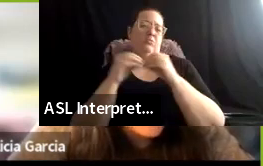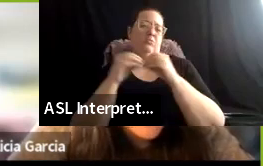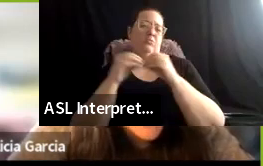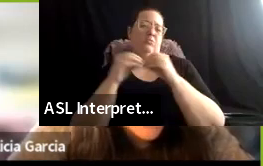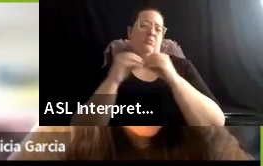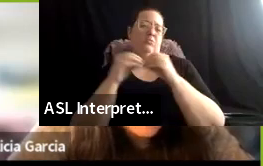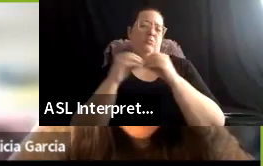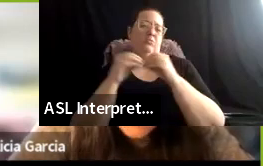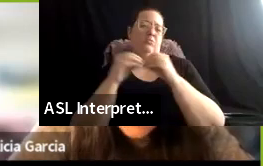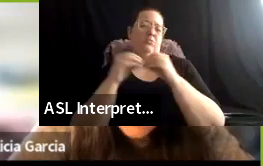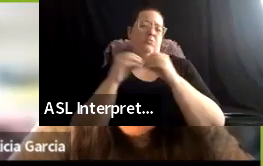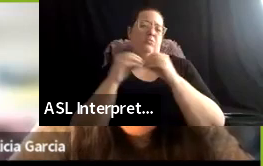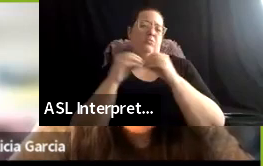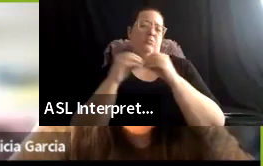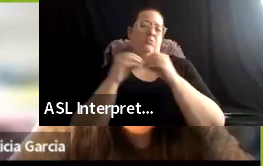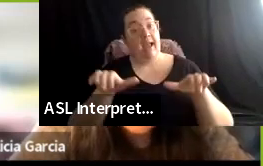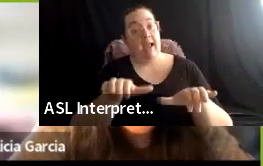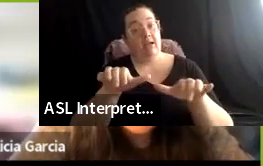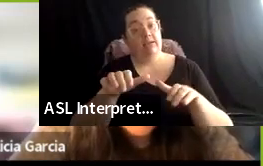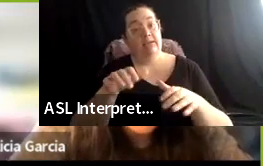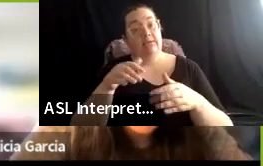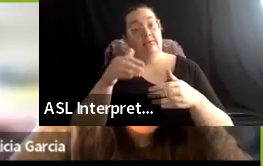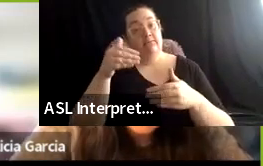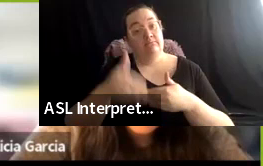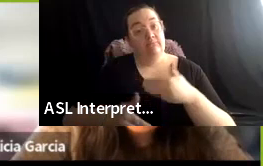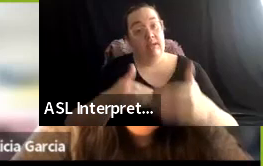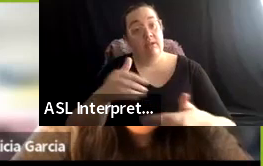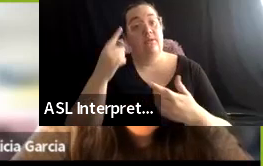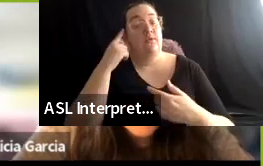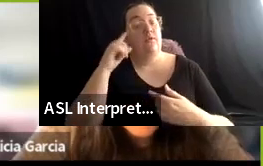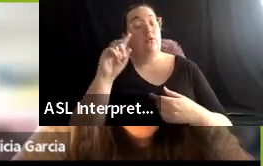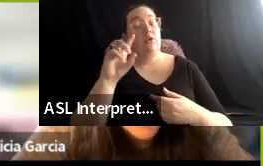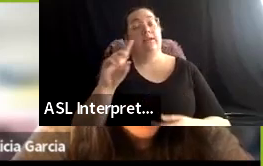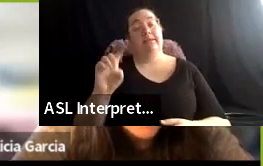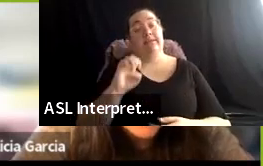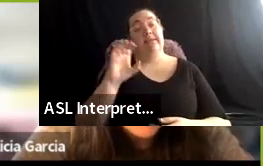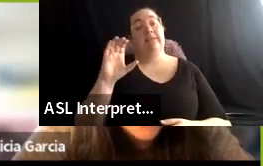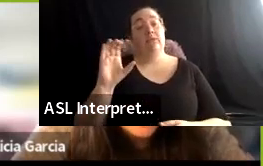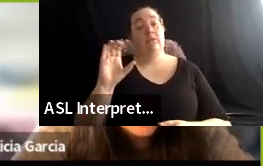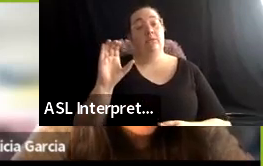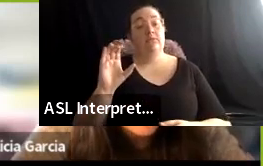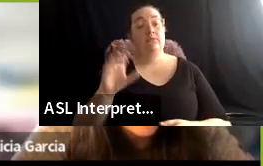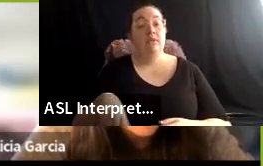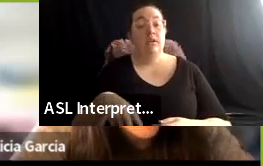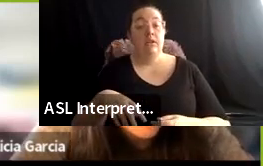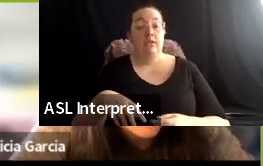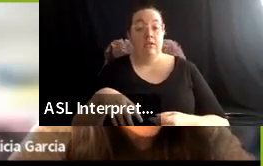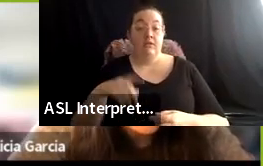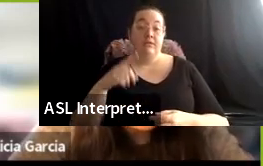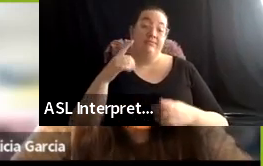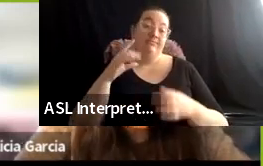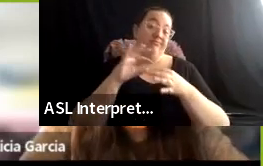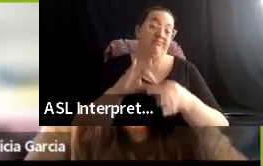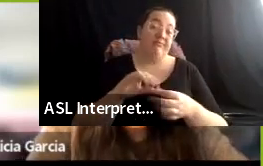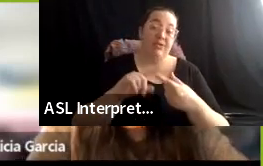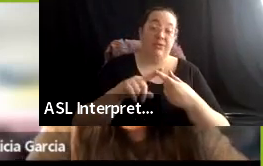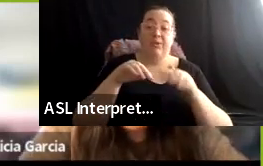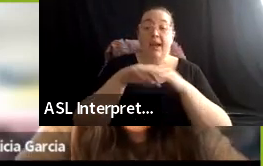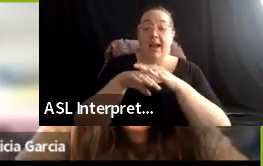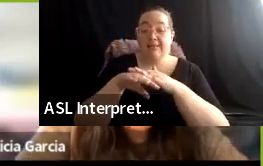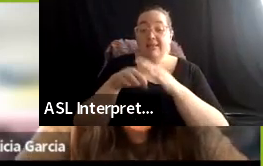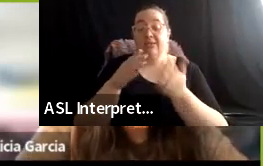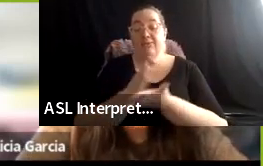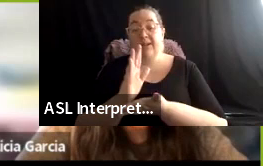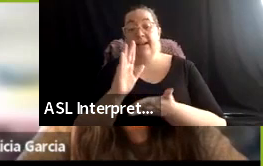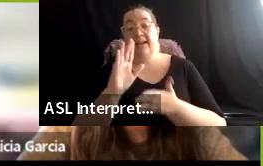And does the land acknowledgement make a commitment to decolonial actions such as repatriation, access, rights, etc. I think all